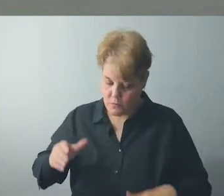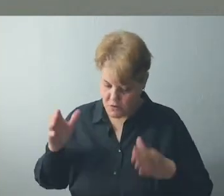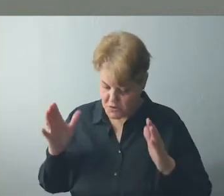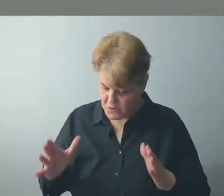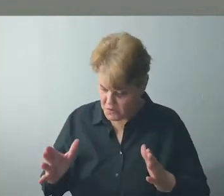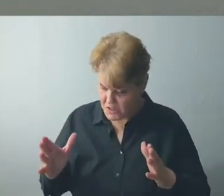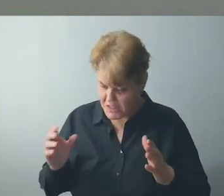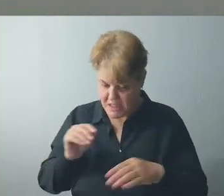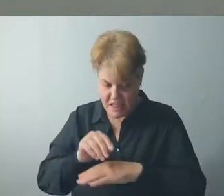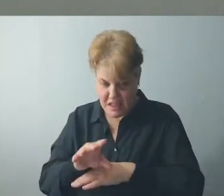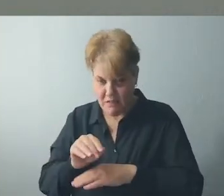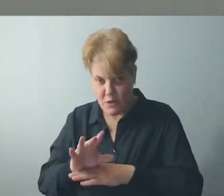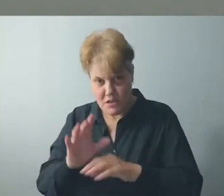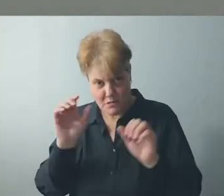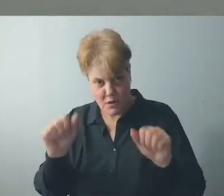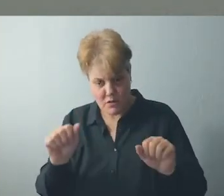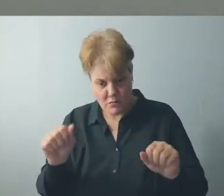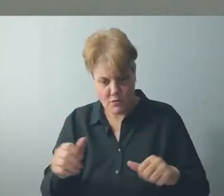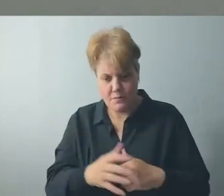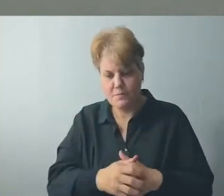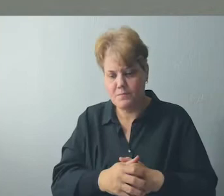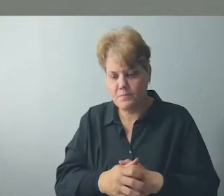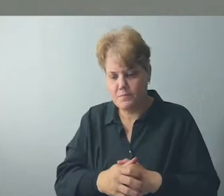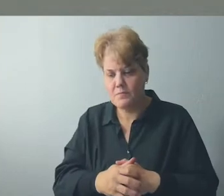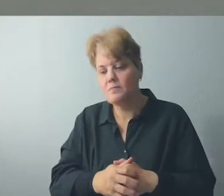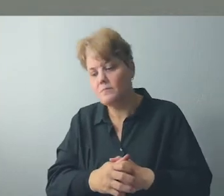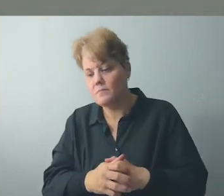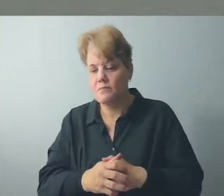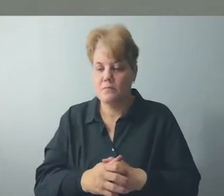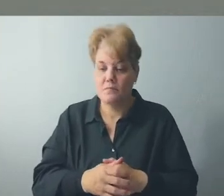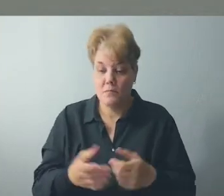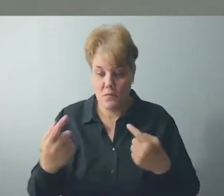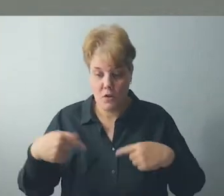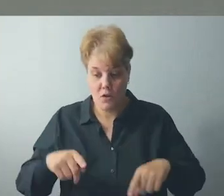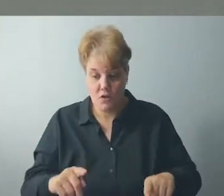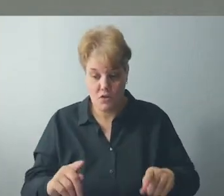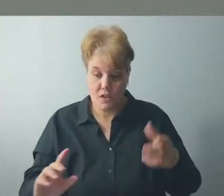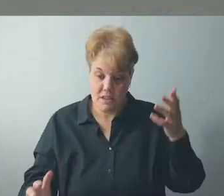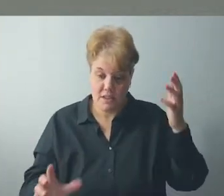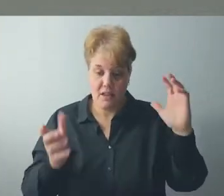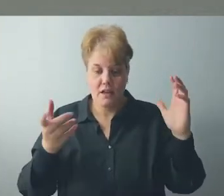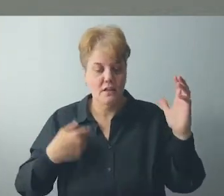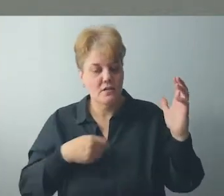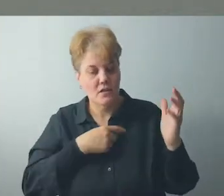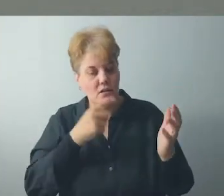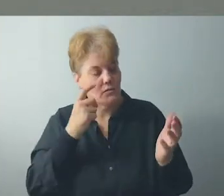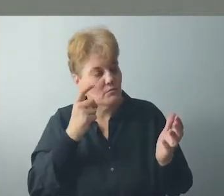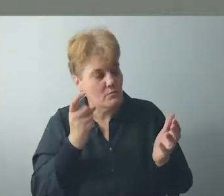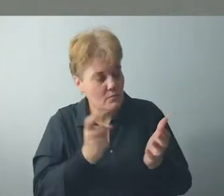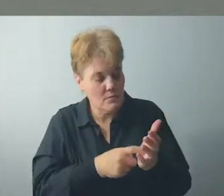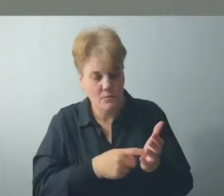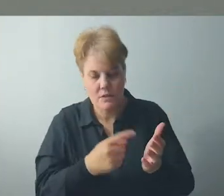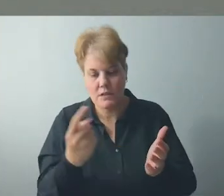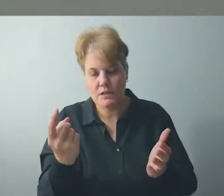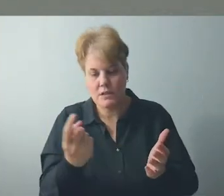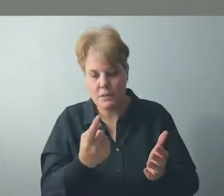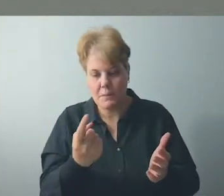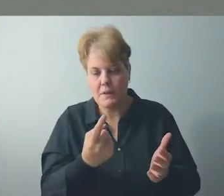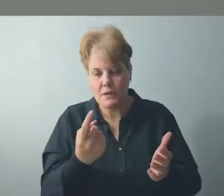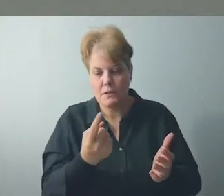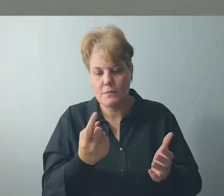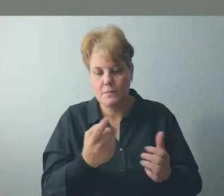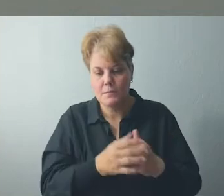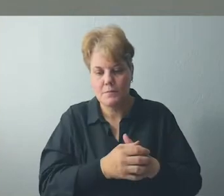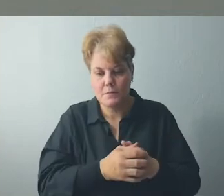All of a sudden, everyone has an opinion, and everyone is an expert. With the noise level so deafening, I've